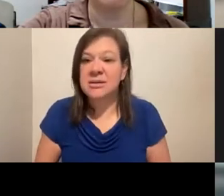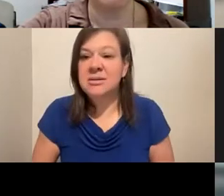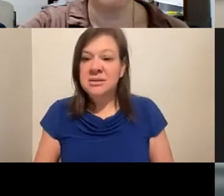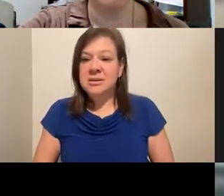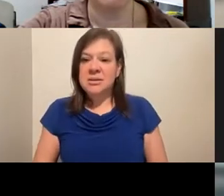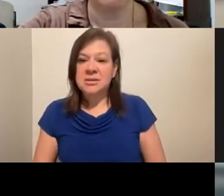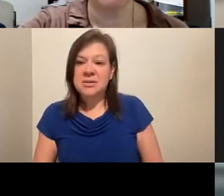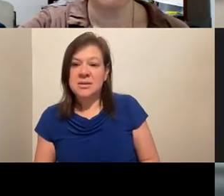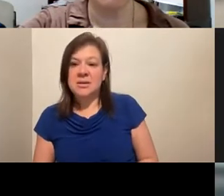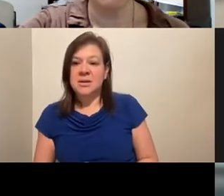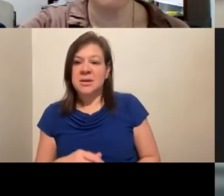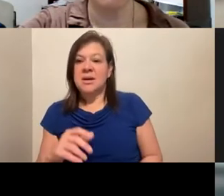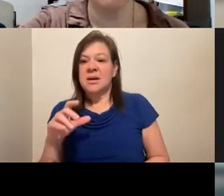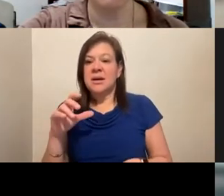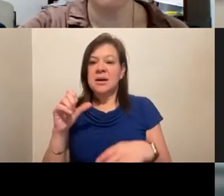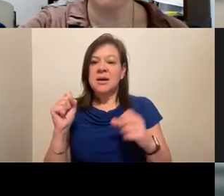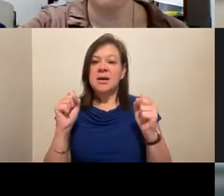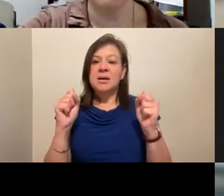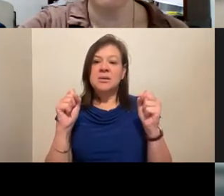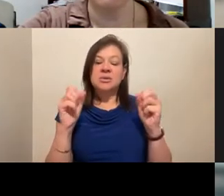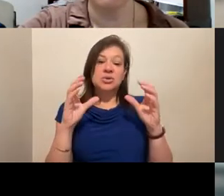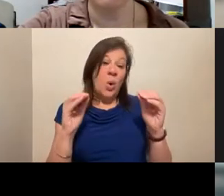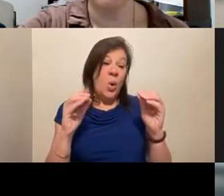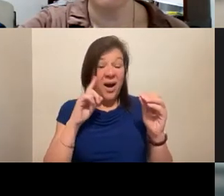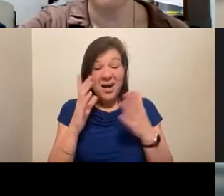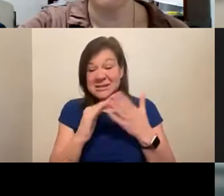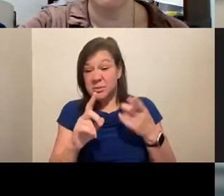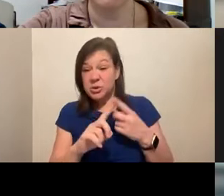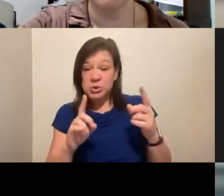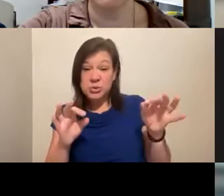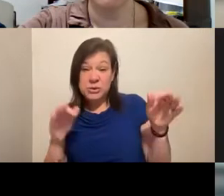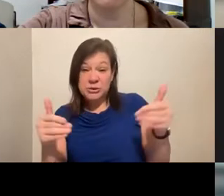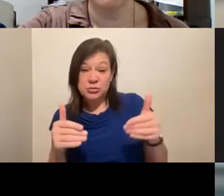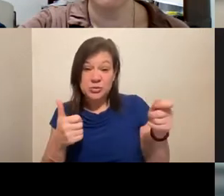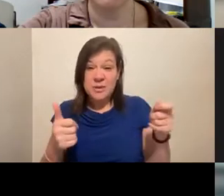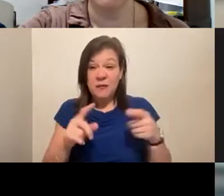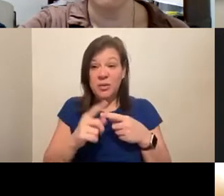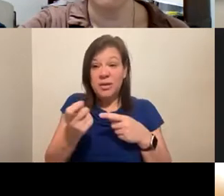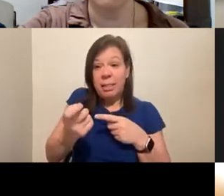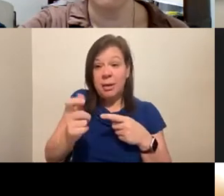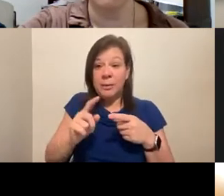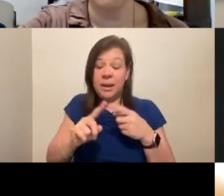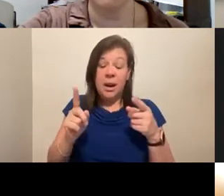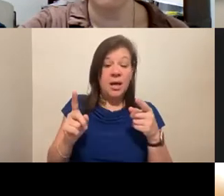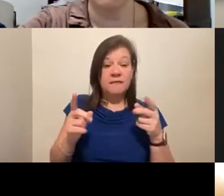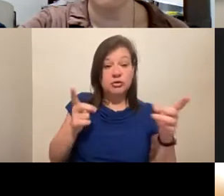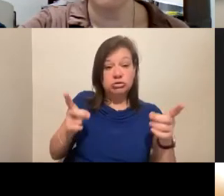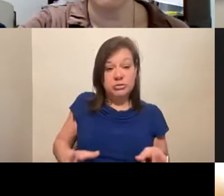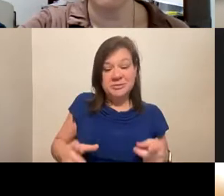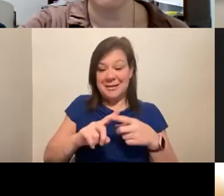introduce themselves with a little bit of a description and an answer to the